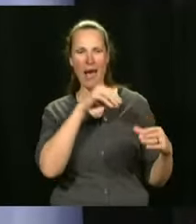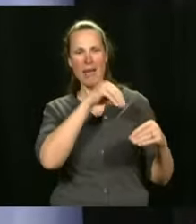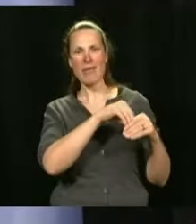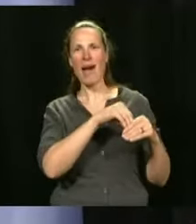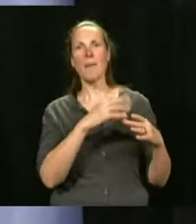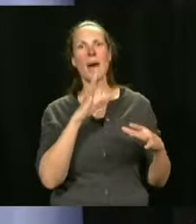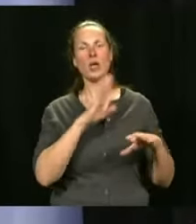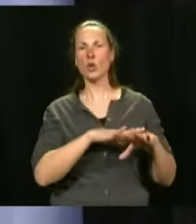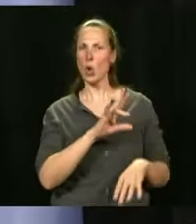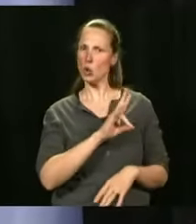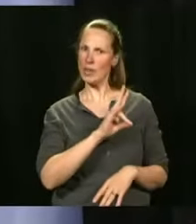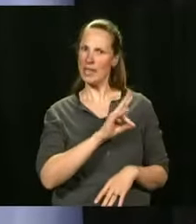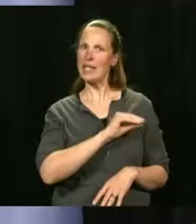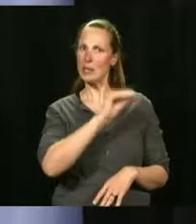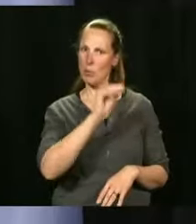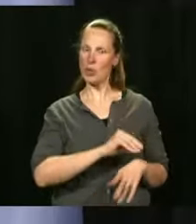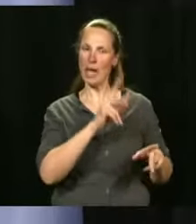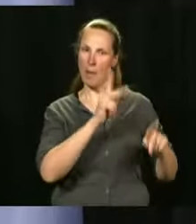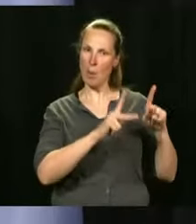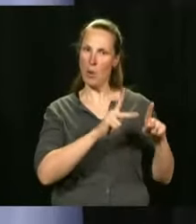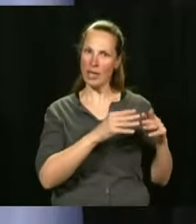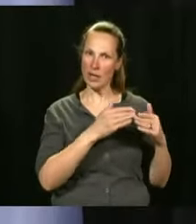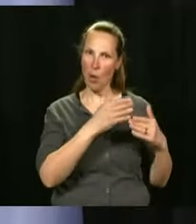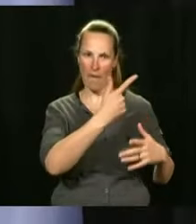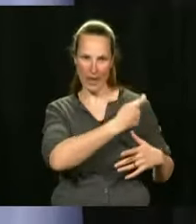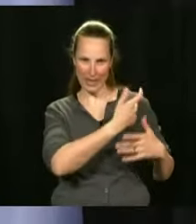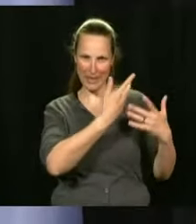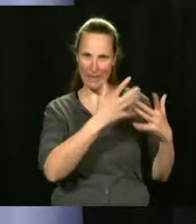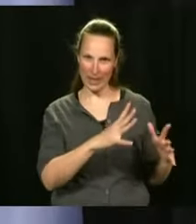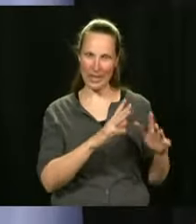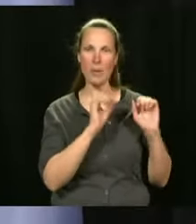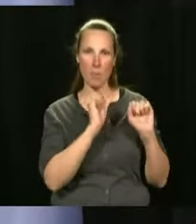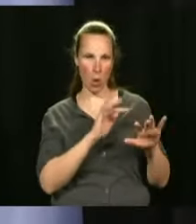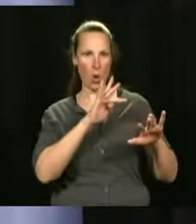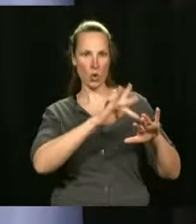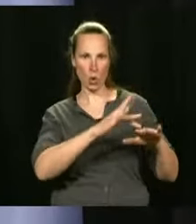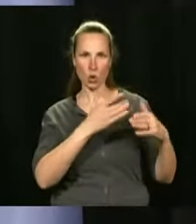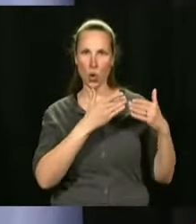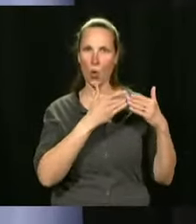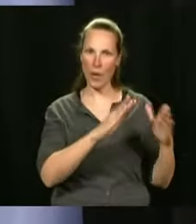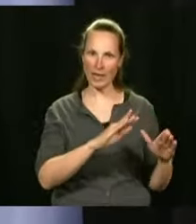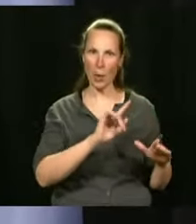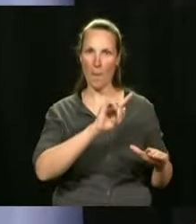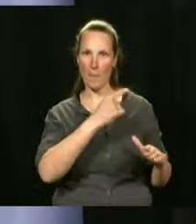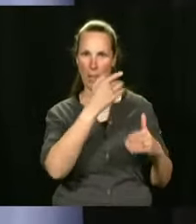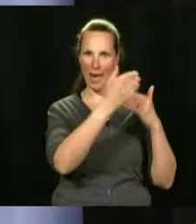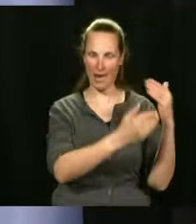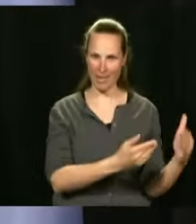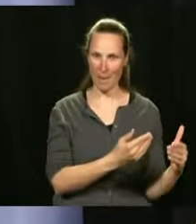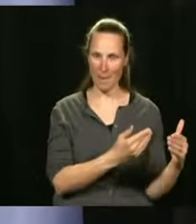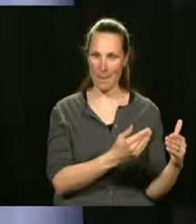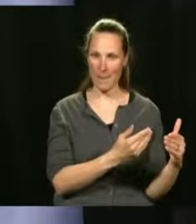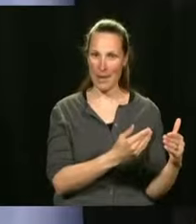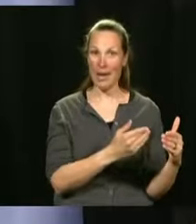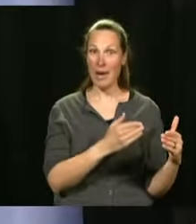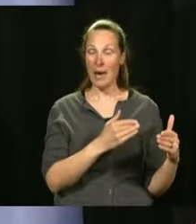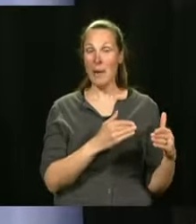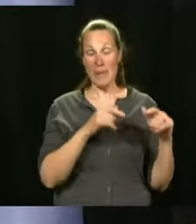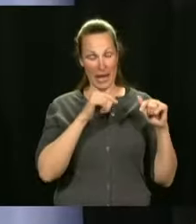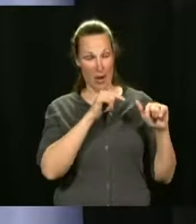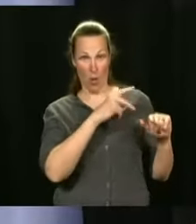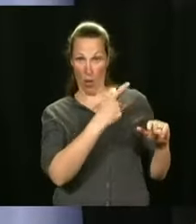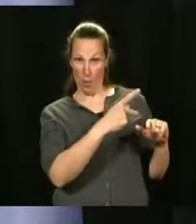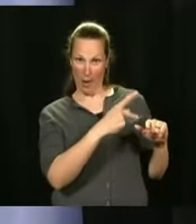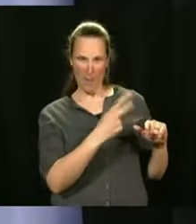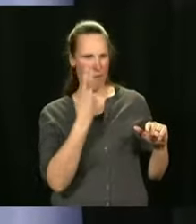And it's 70% to go to the first step. But three weeks after, we've reached a 70%.